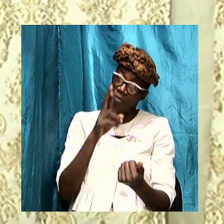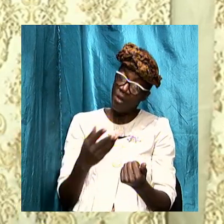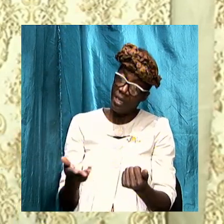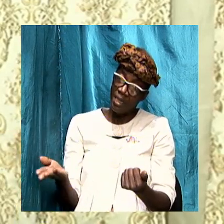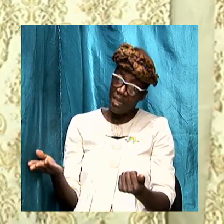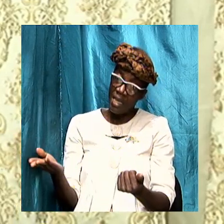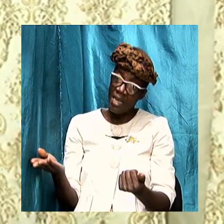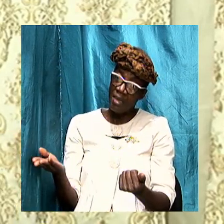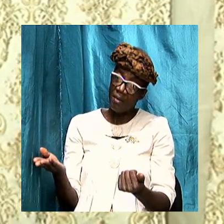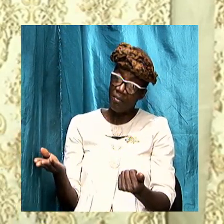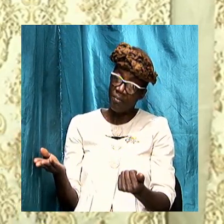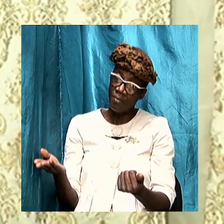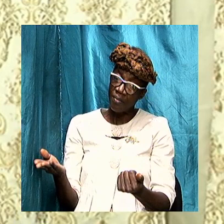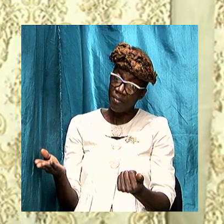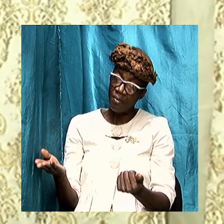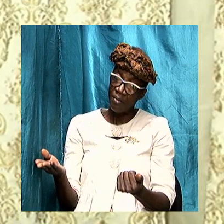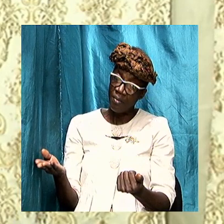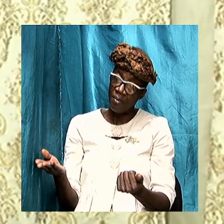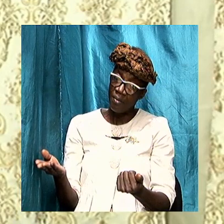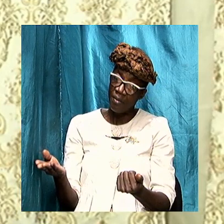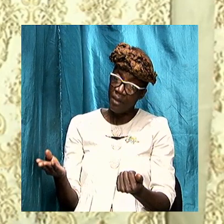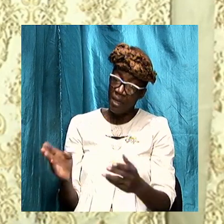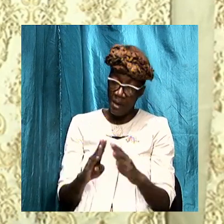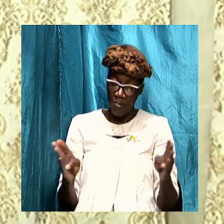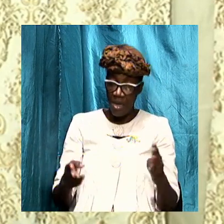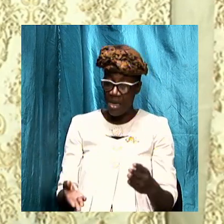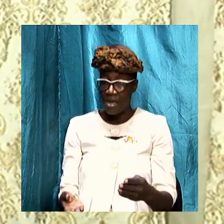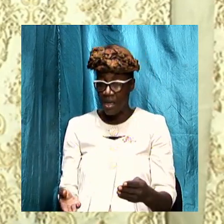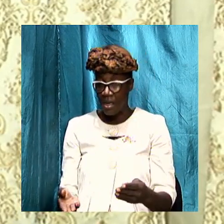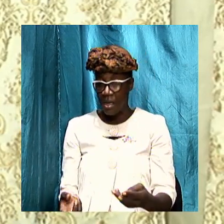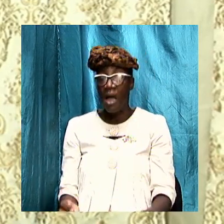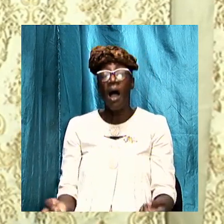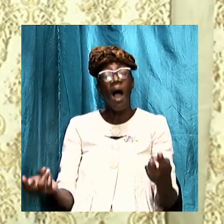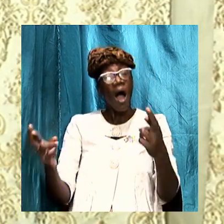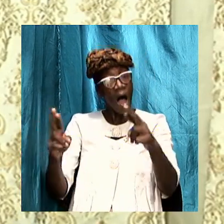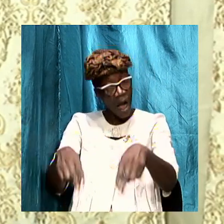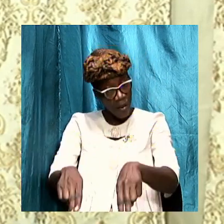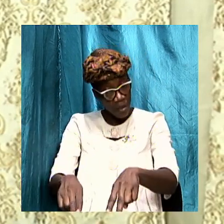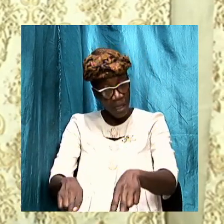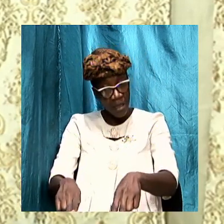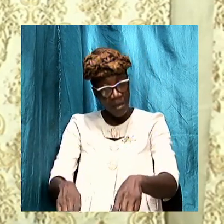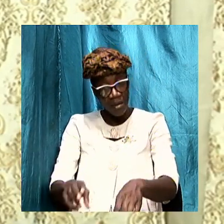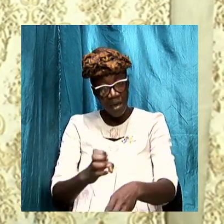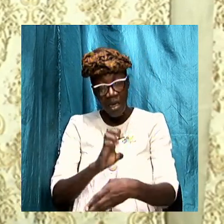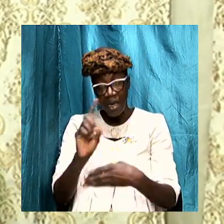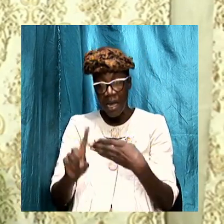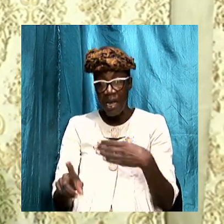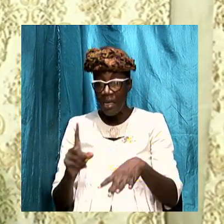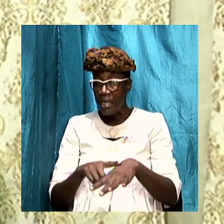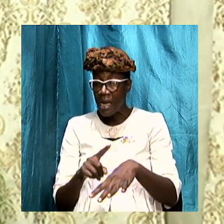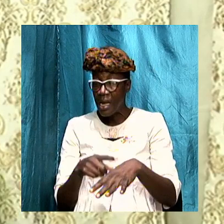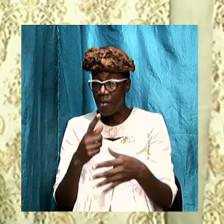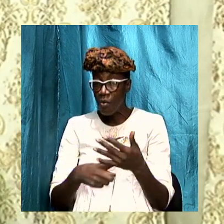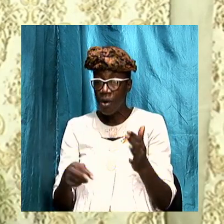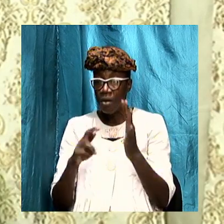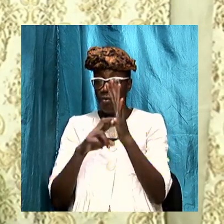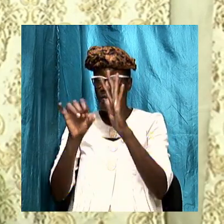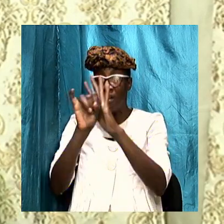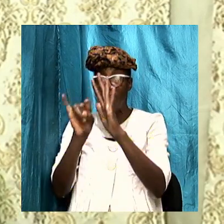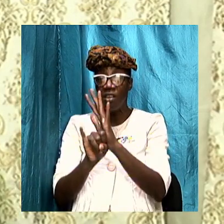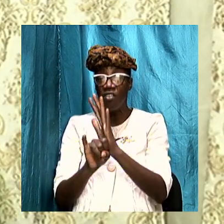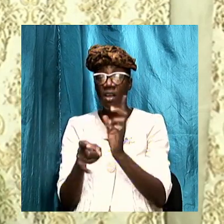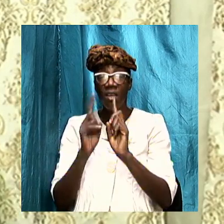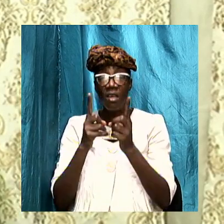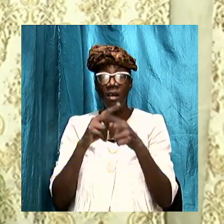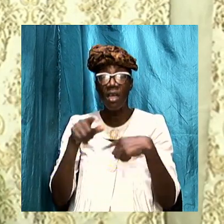terms of the major event in the end times and what revelation is speaking